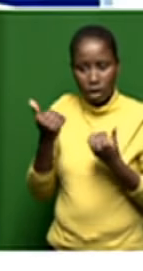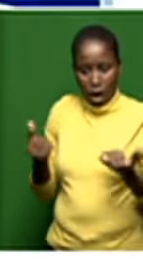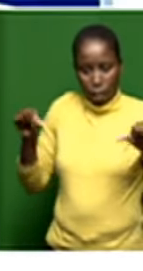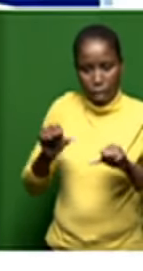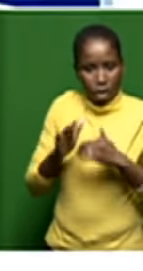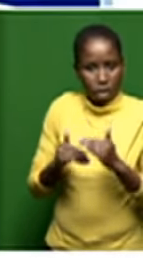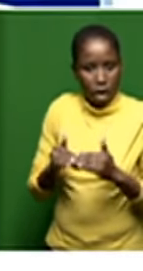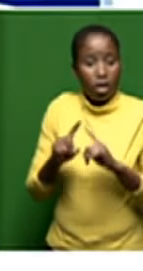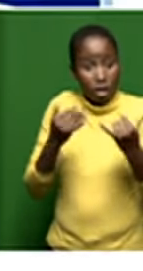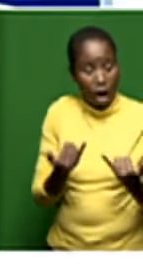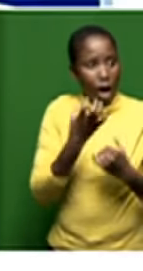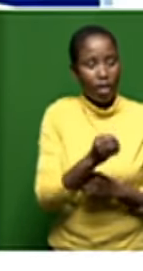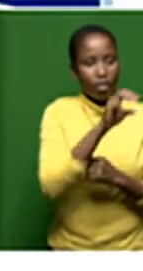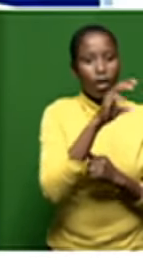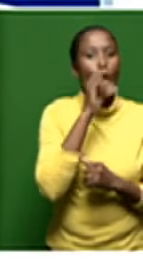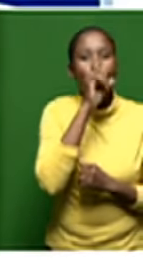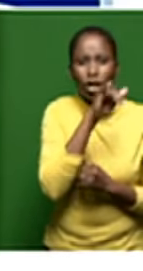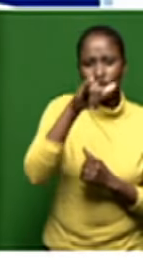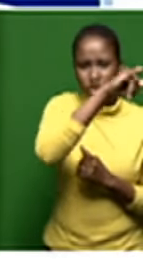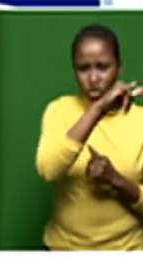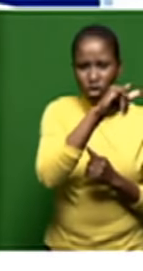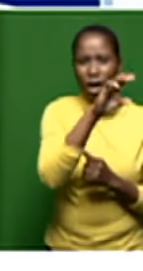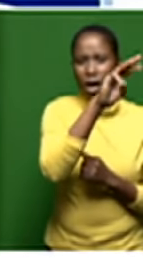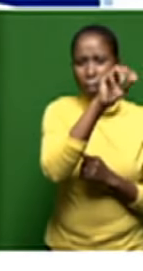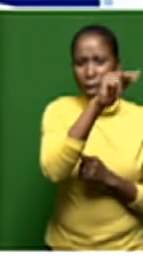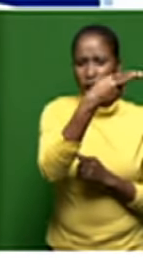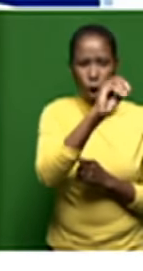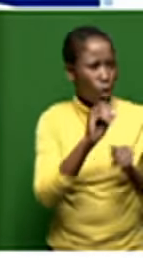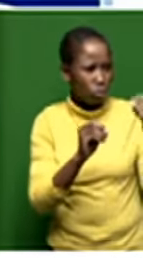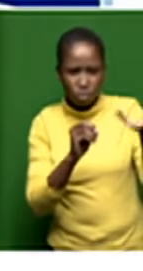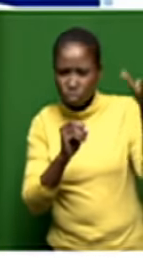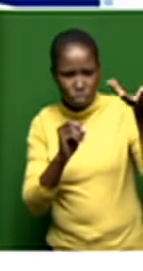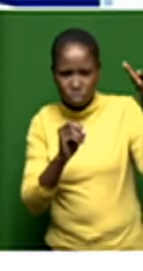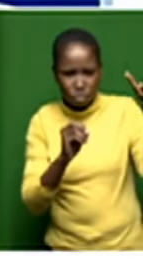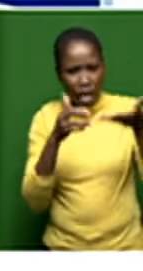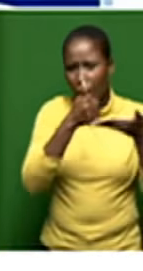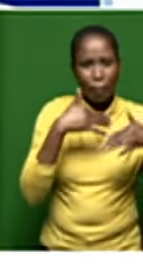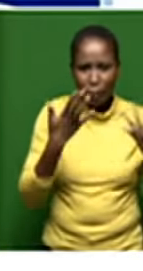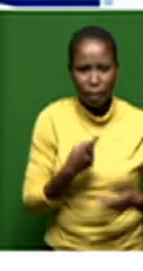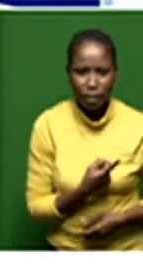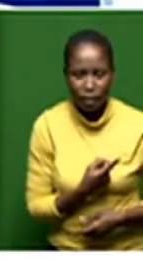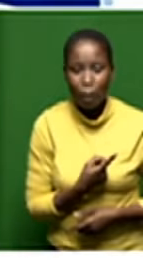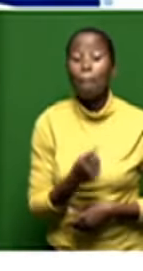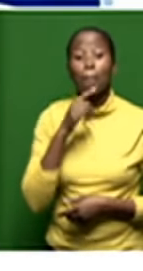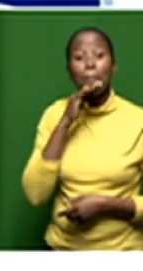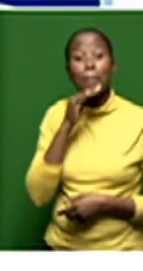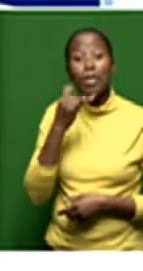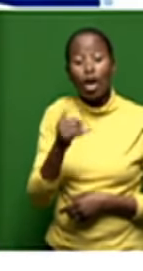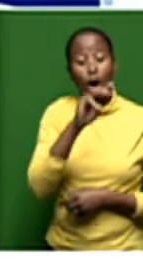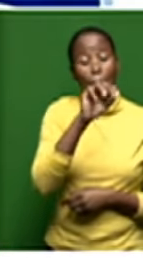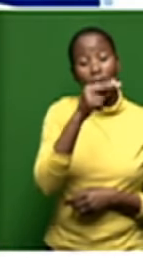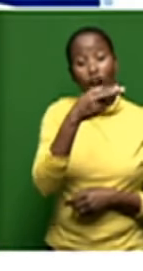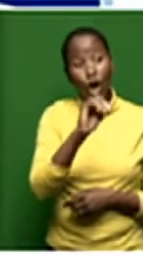you have mango being placed under business rescue but i have a further question regarding this so mango being a